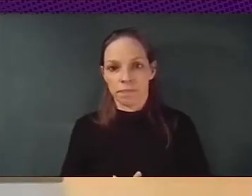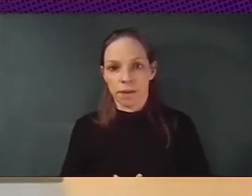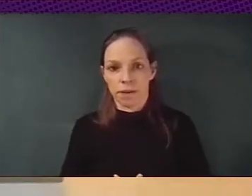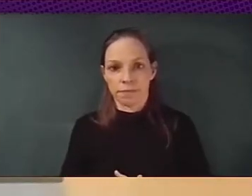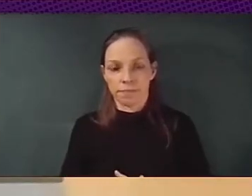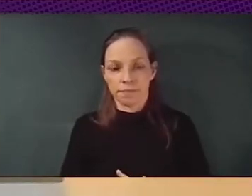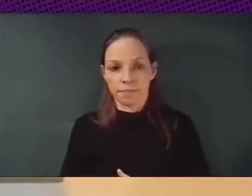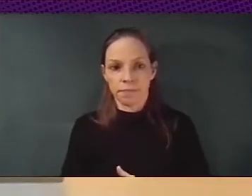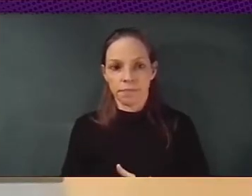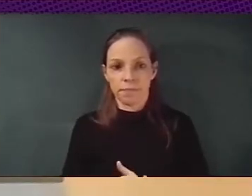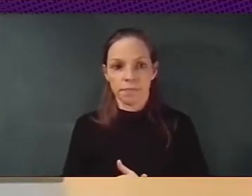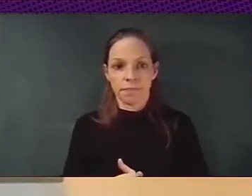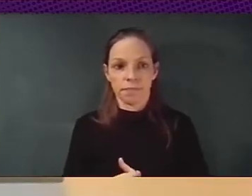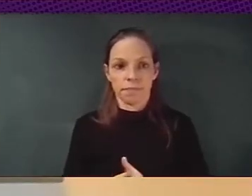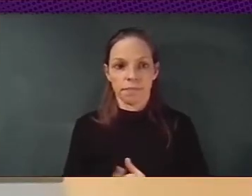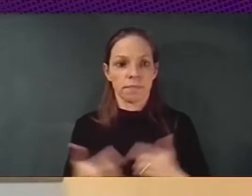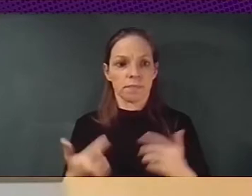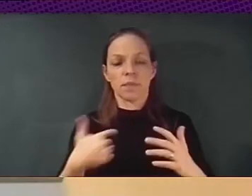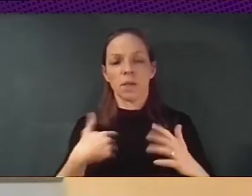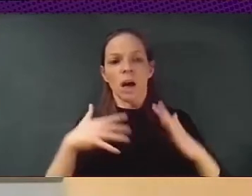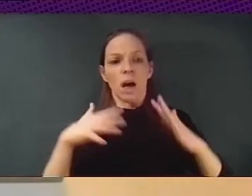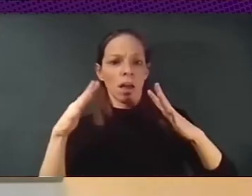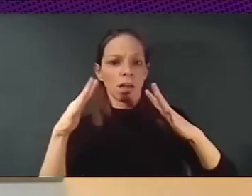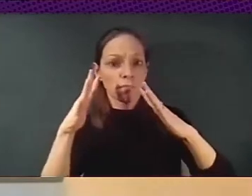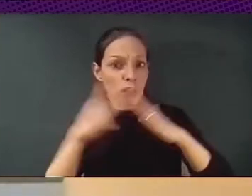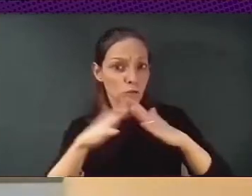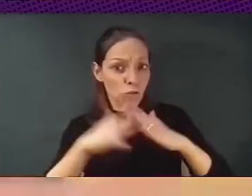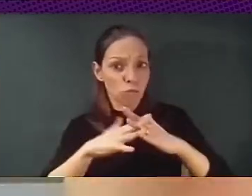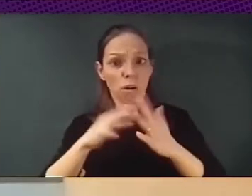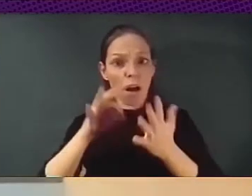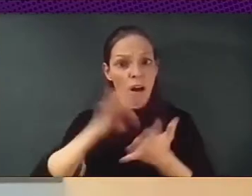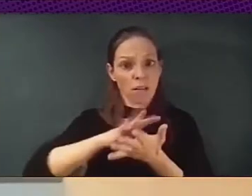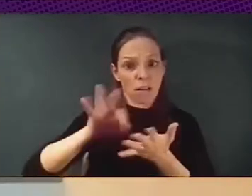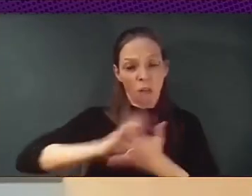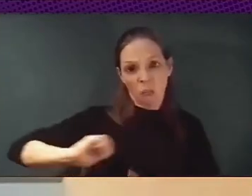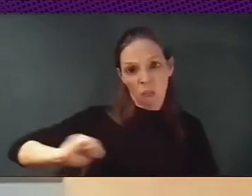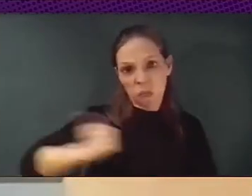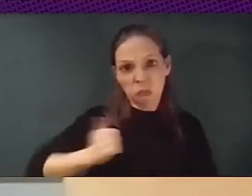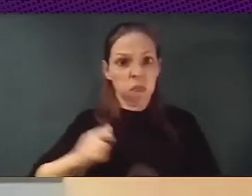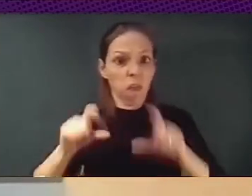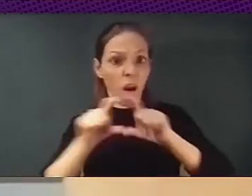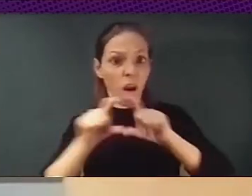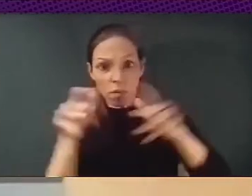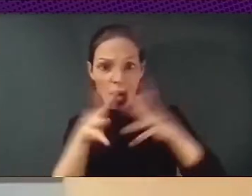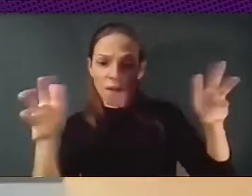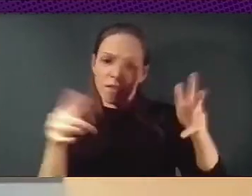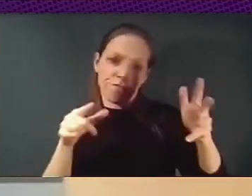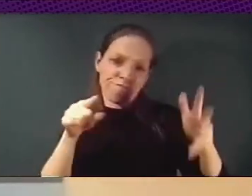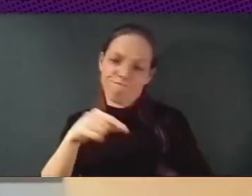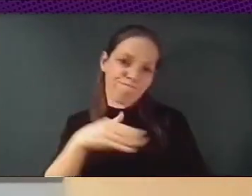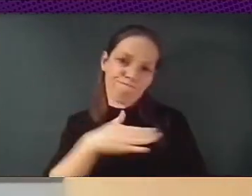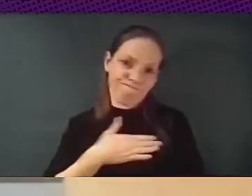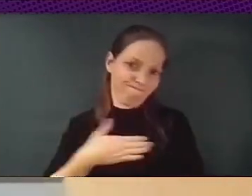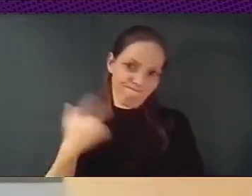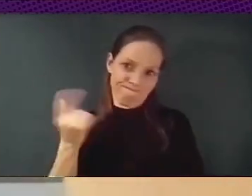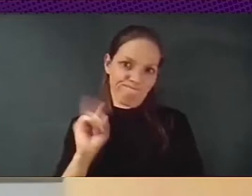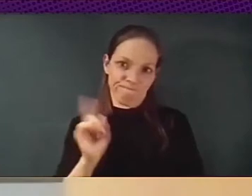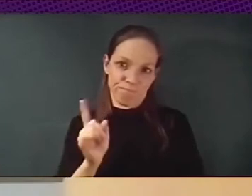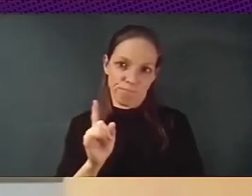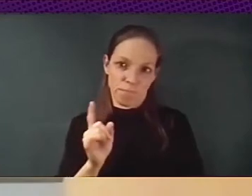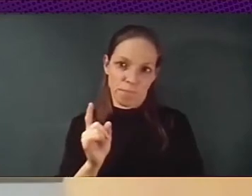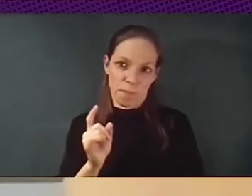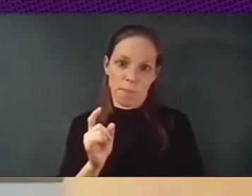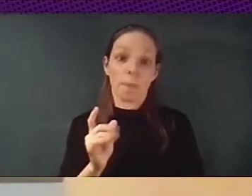tech that concentrate industrial and social power in a way that we have never seen in the history of humanity? And, you know,